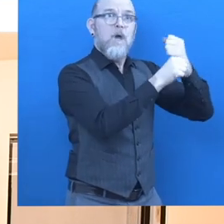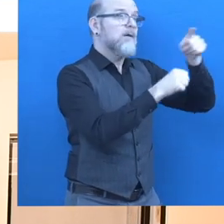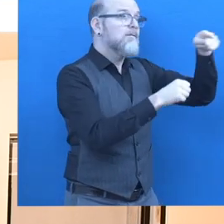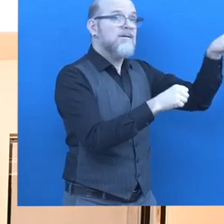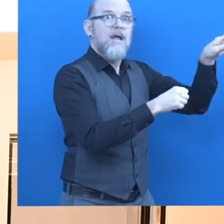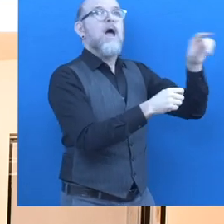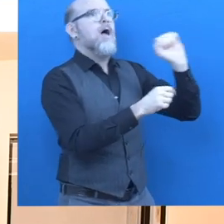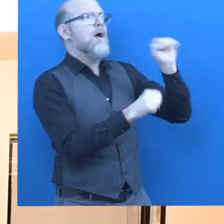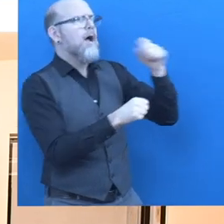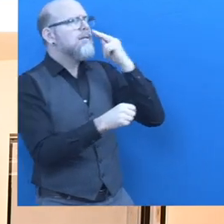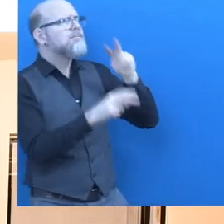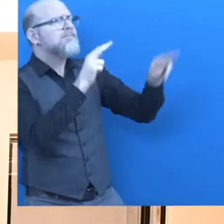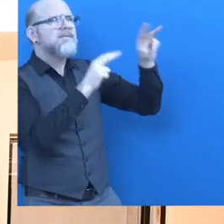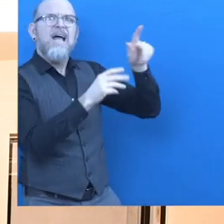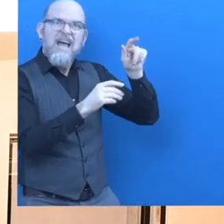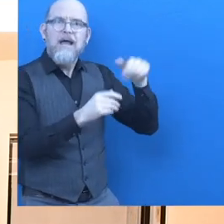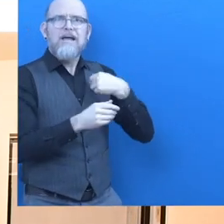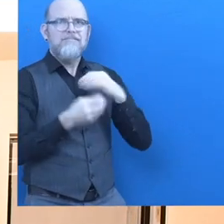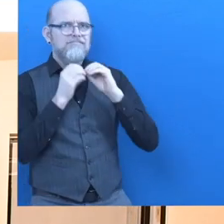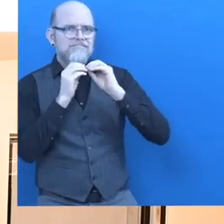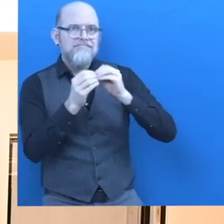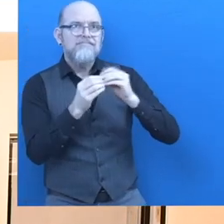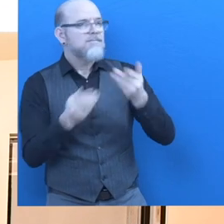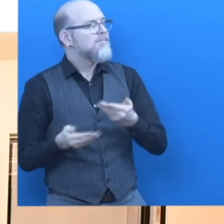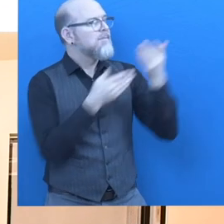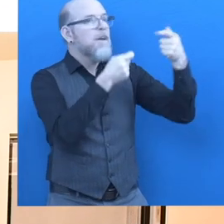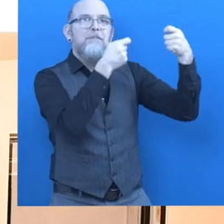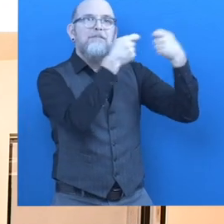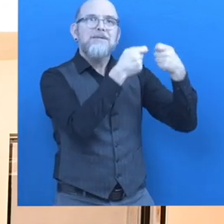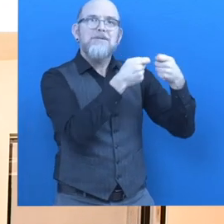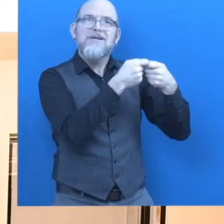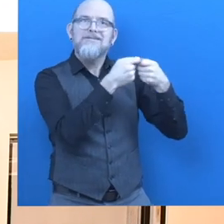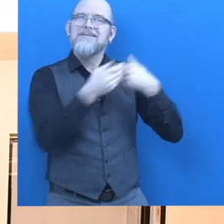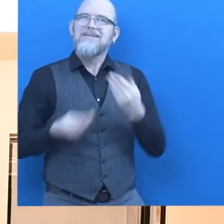professional fields for our target group and also open technologically.